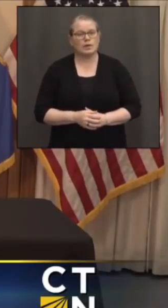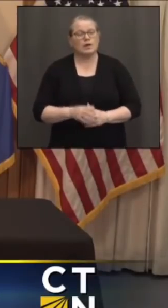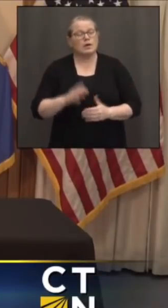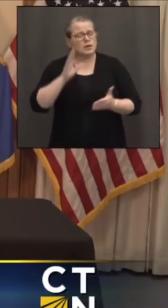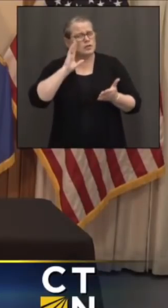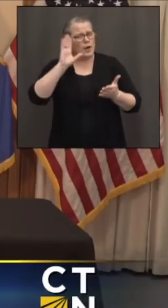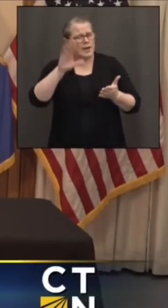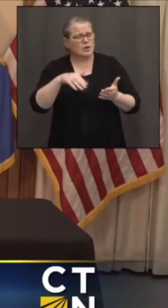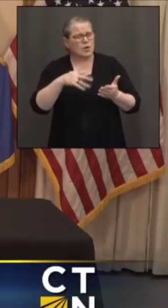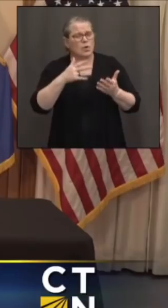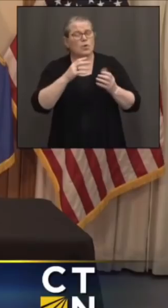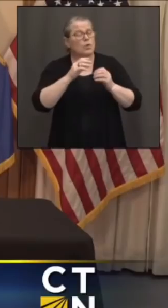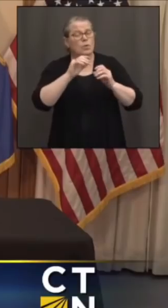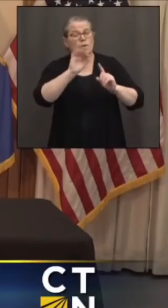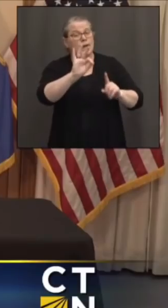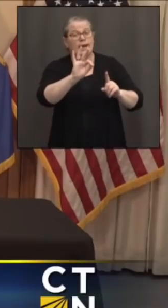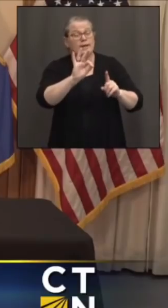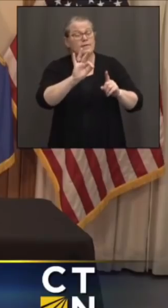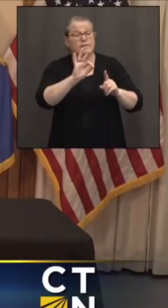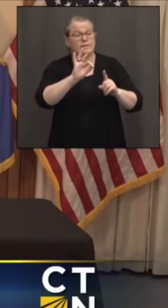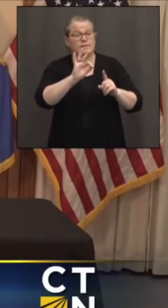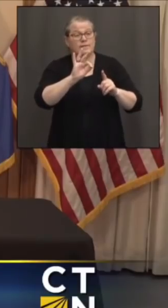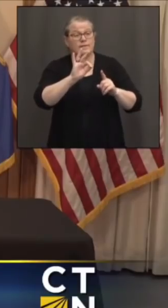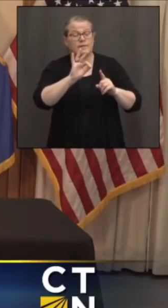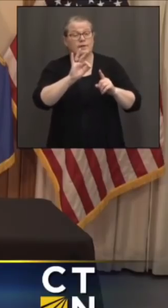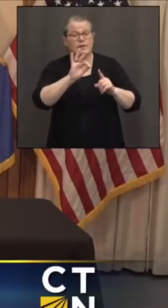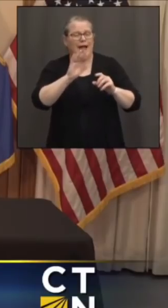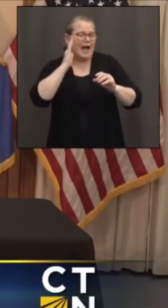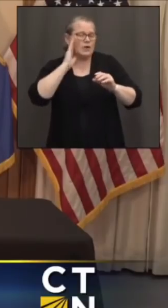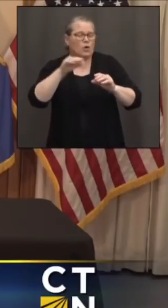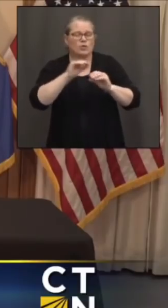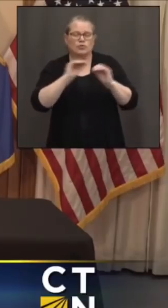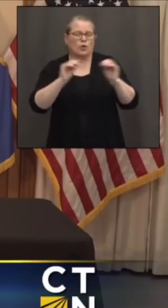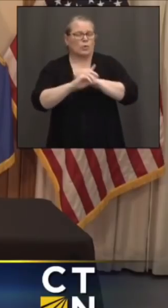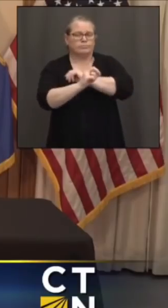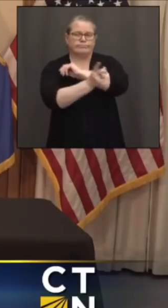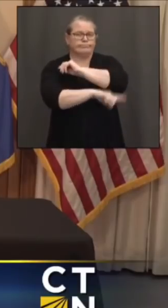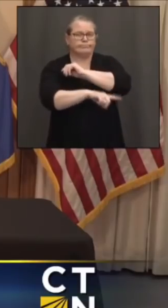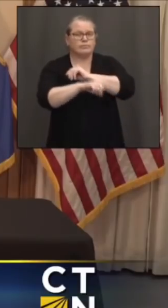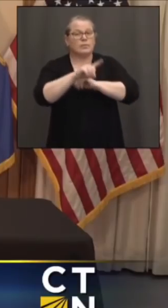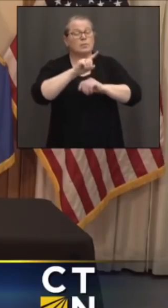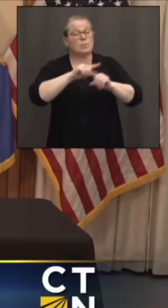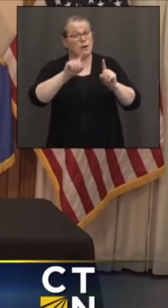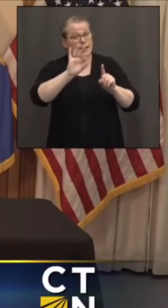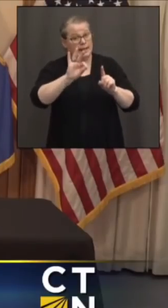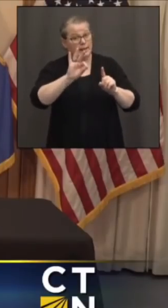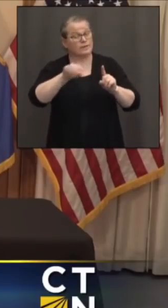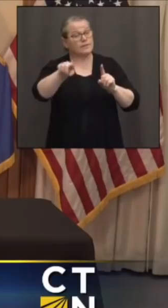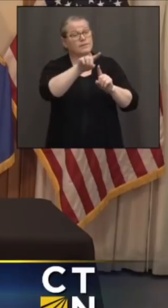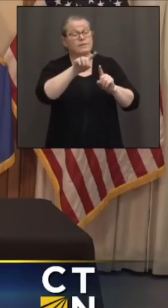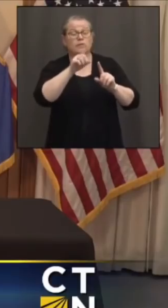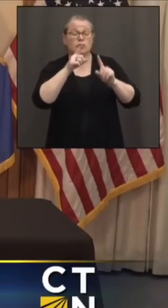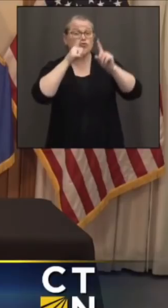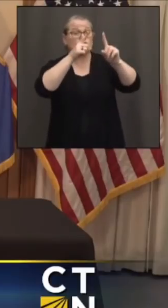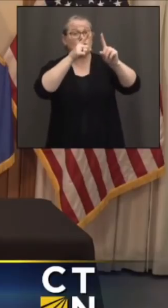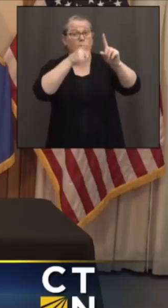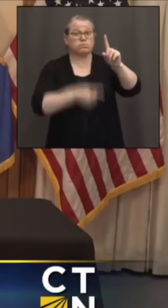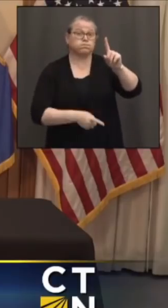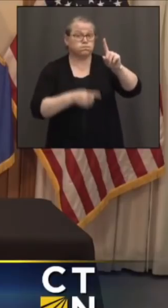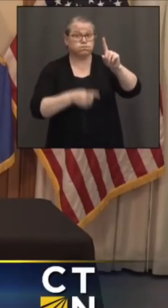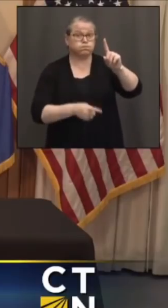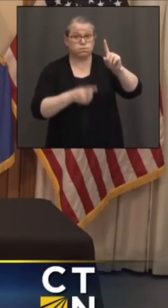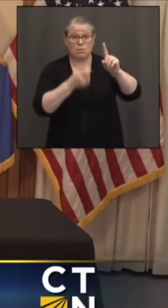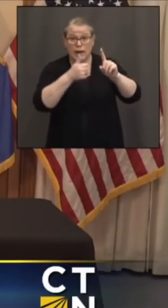it. But is there any consequence for different parts of the formula that fail to meet those targets? Or what